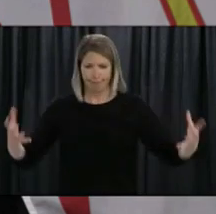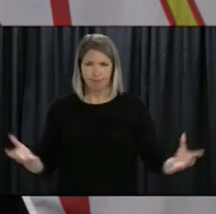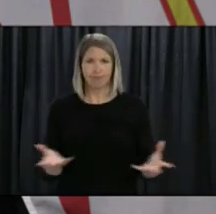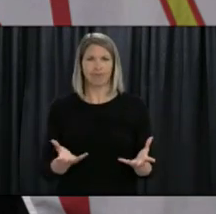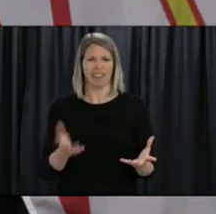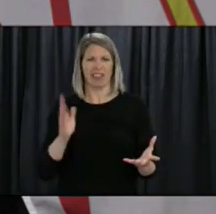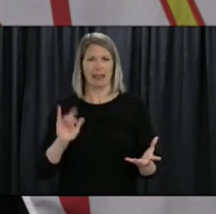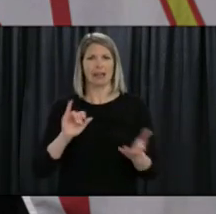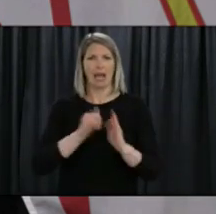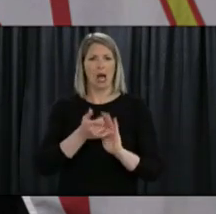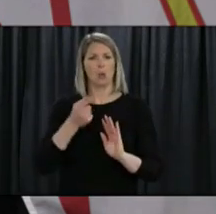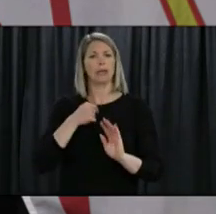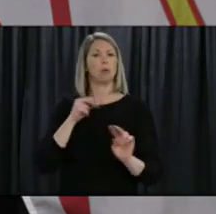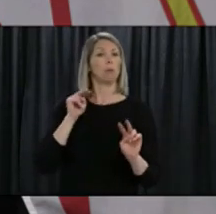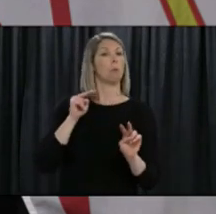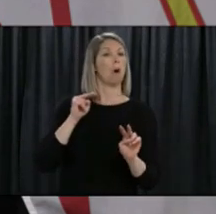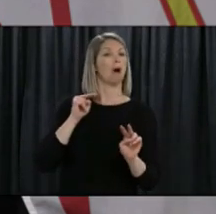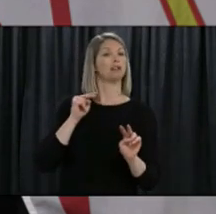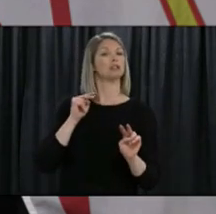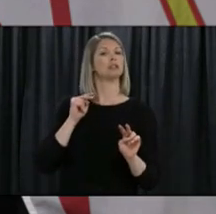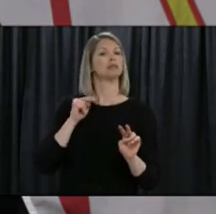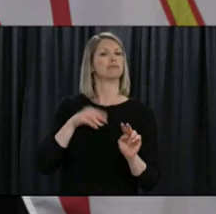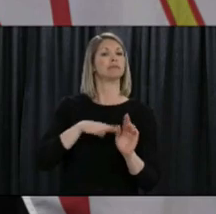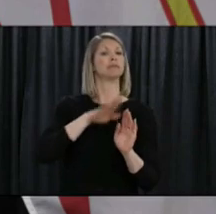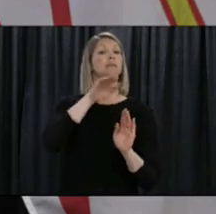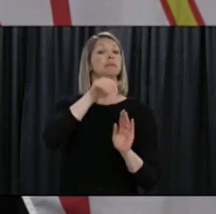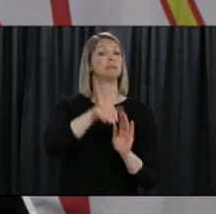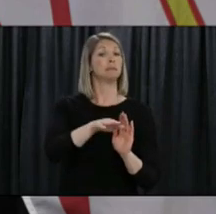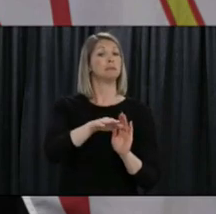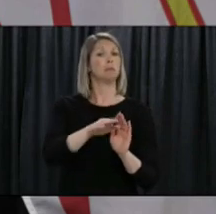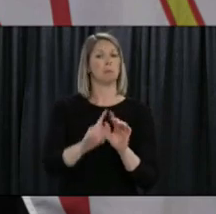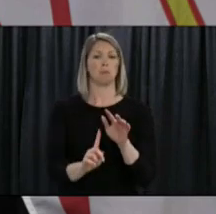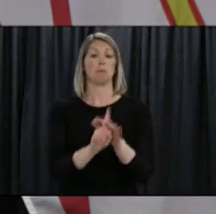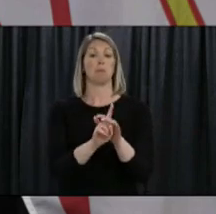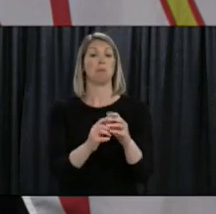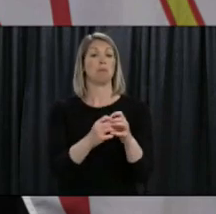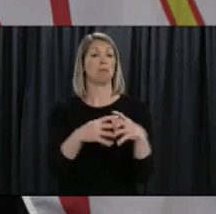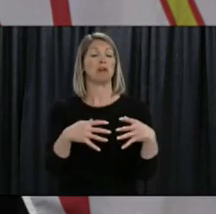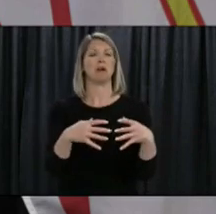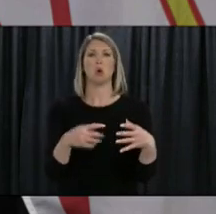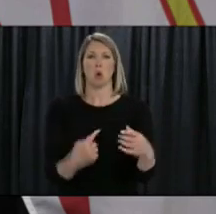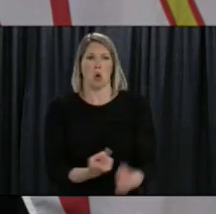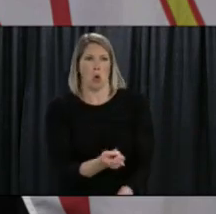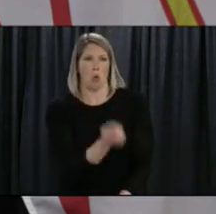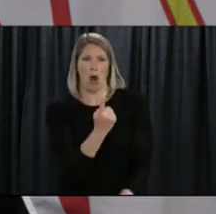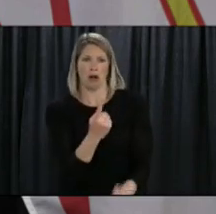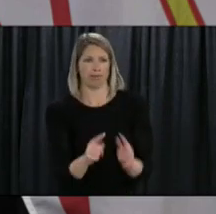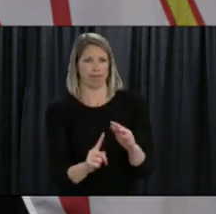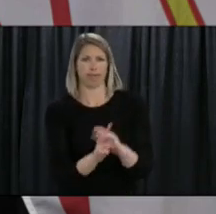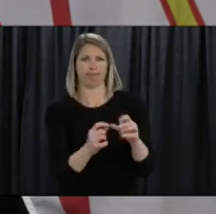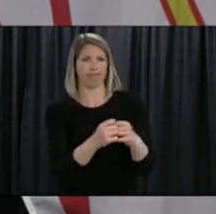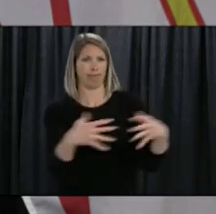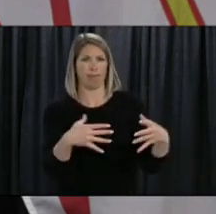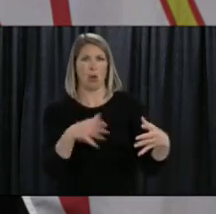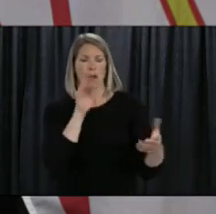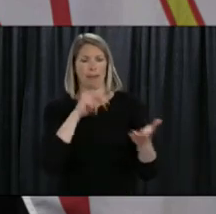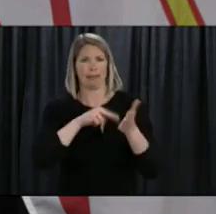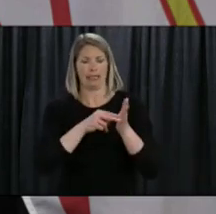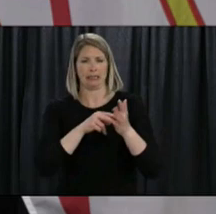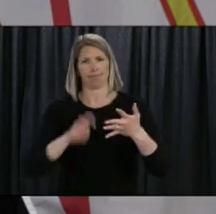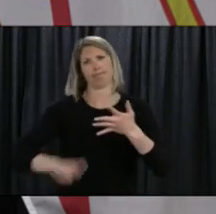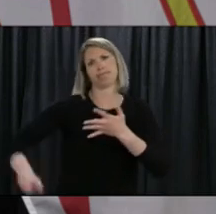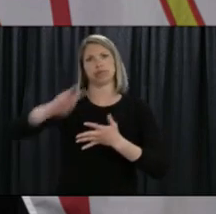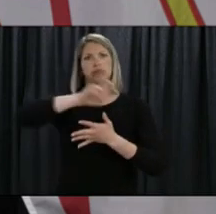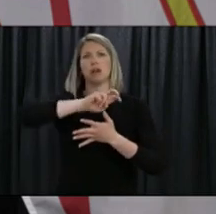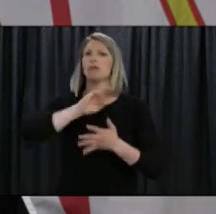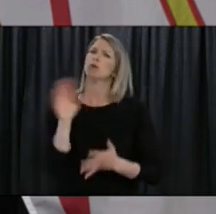and no one thing will determine how we move or if we have to revert through any of